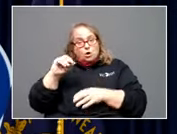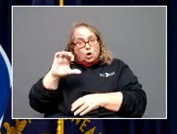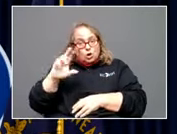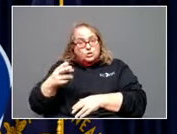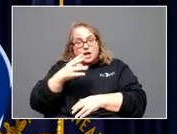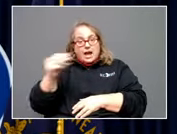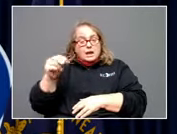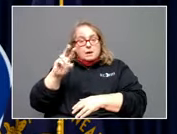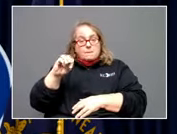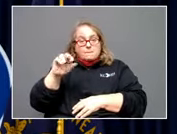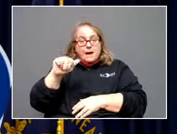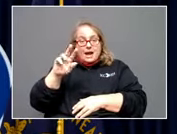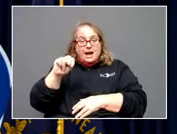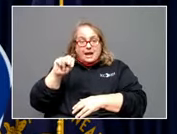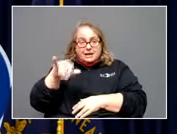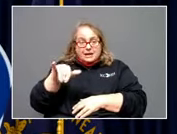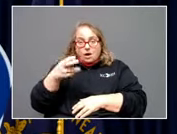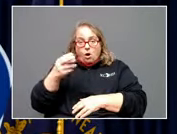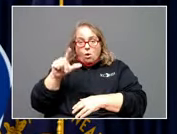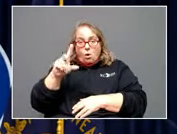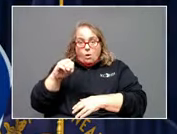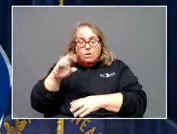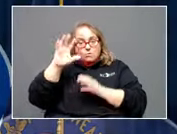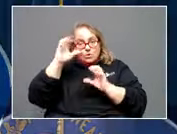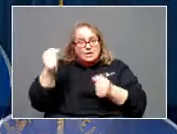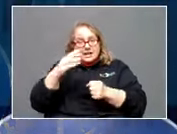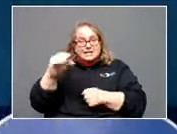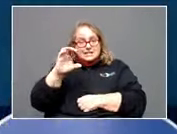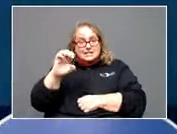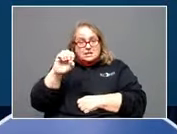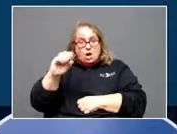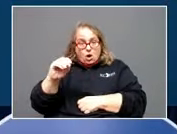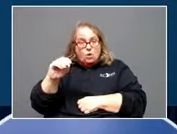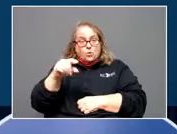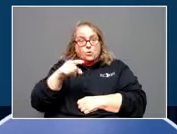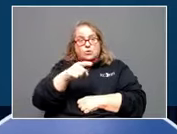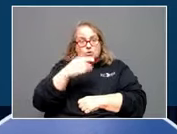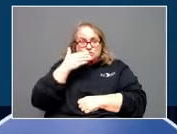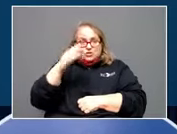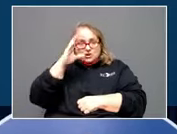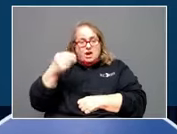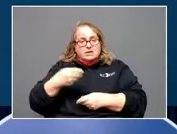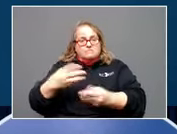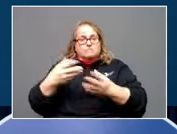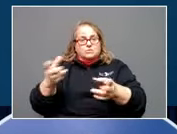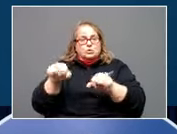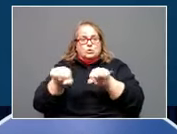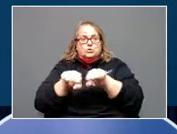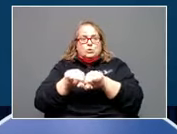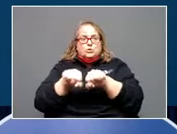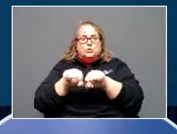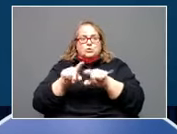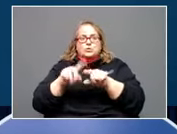Ahome, president and CEO of Samaritan's Feet. Manny's a good guy to pass out shoes to displaced Kentuckians.